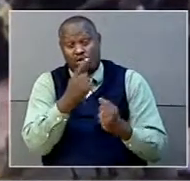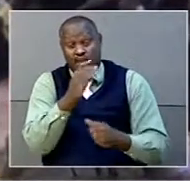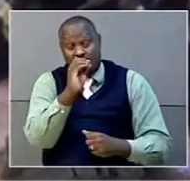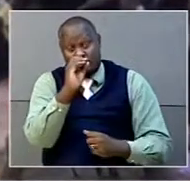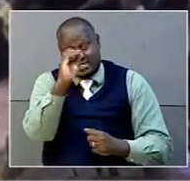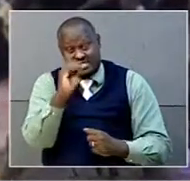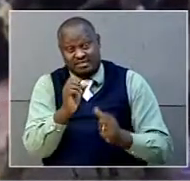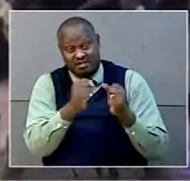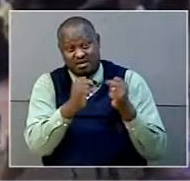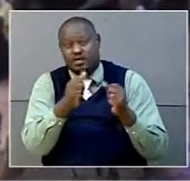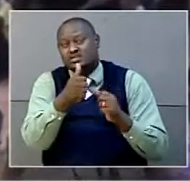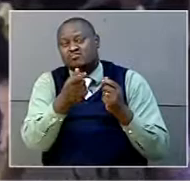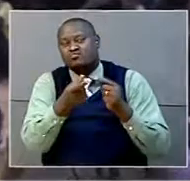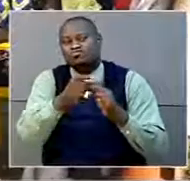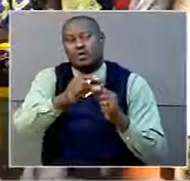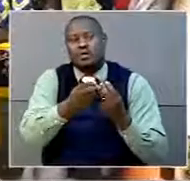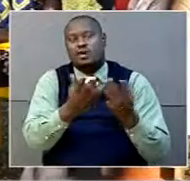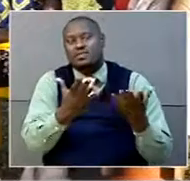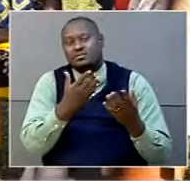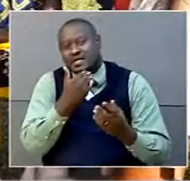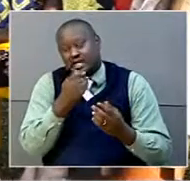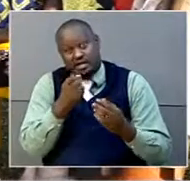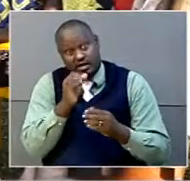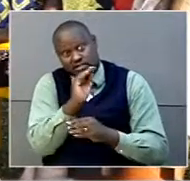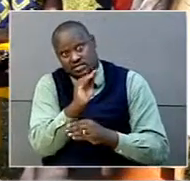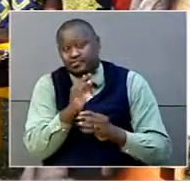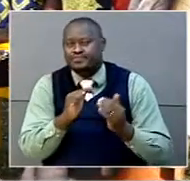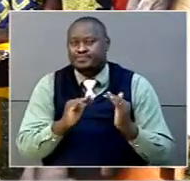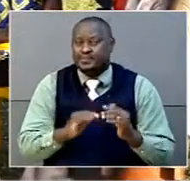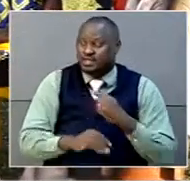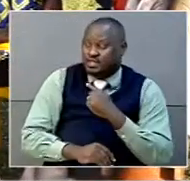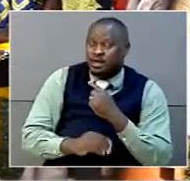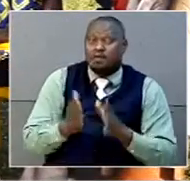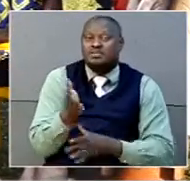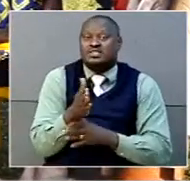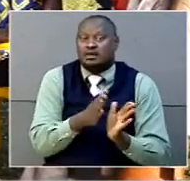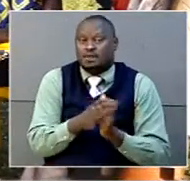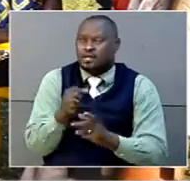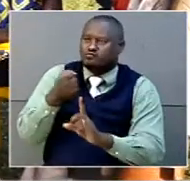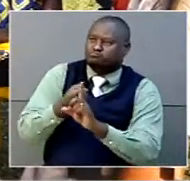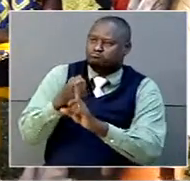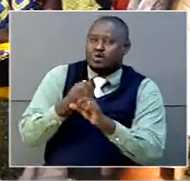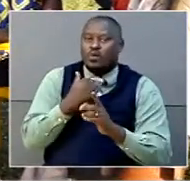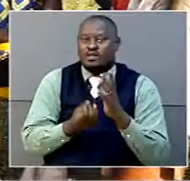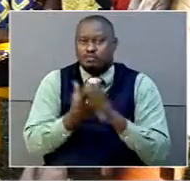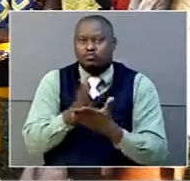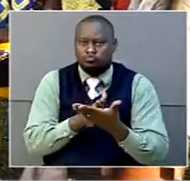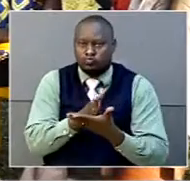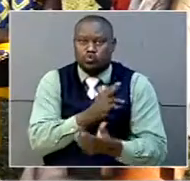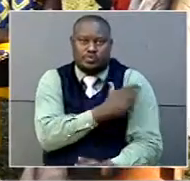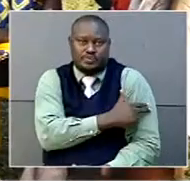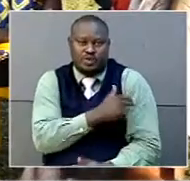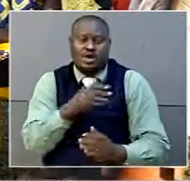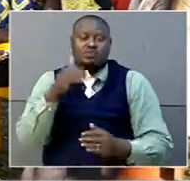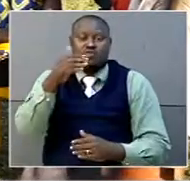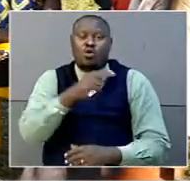what can she support? Kwichwin pledged to advocate for the development of the institute into a health center and hospital